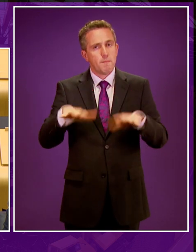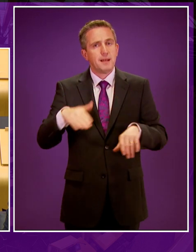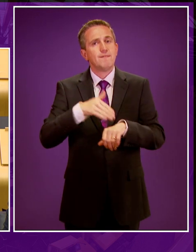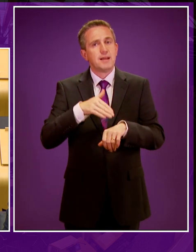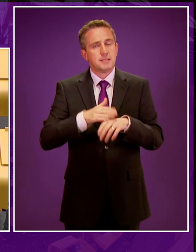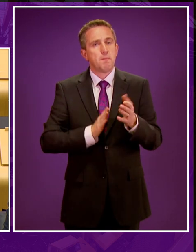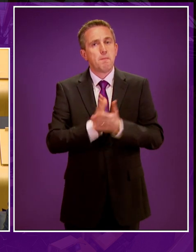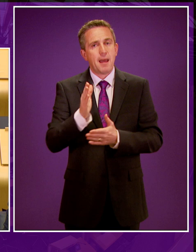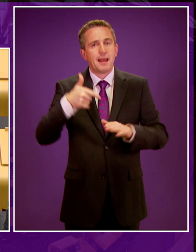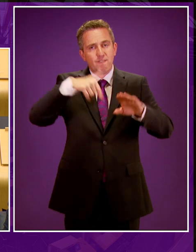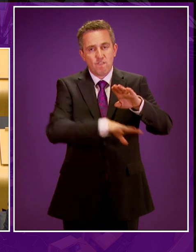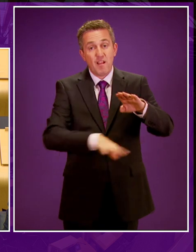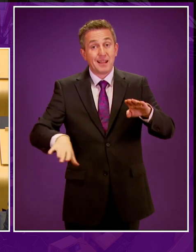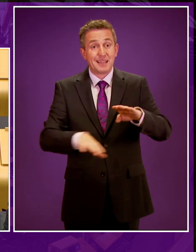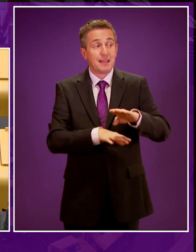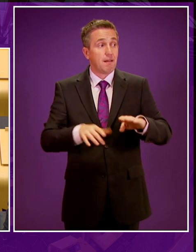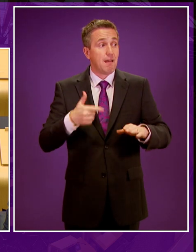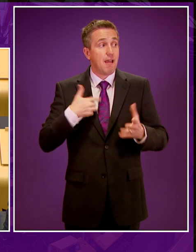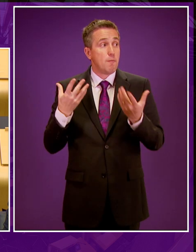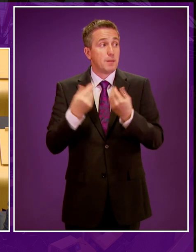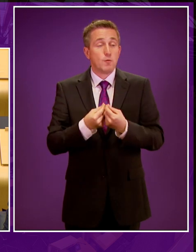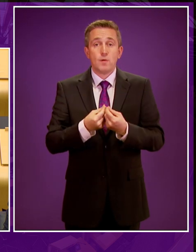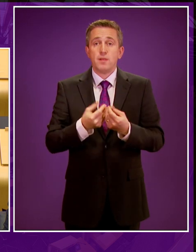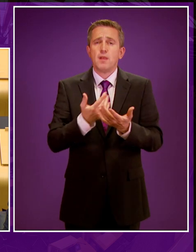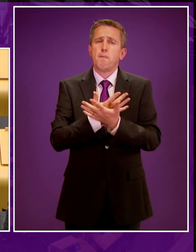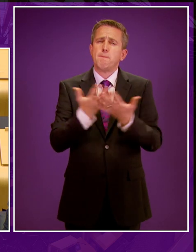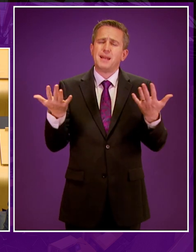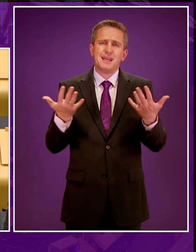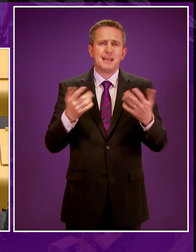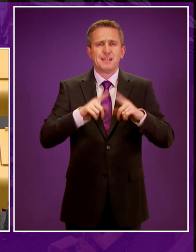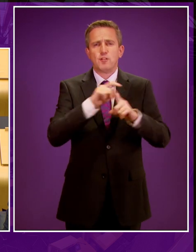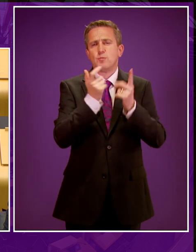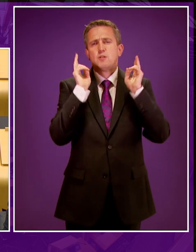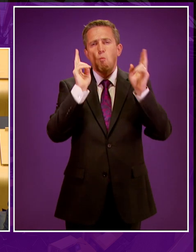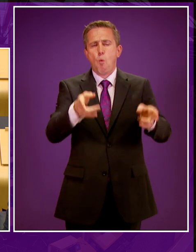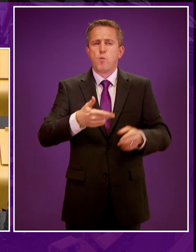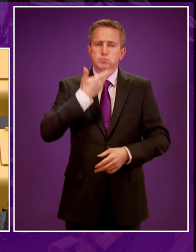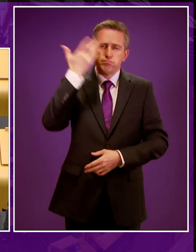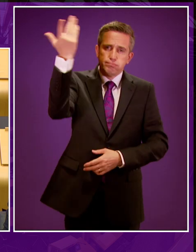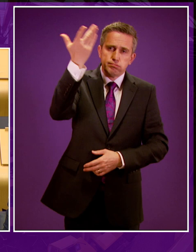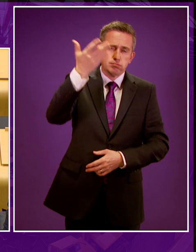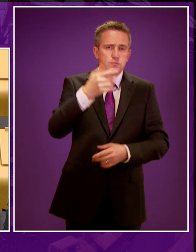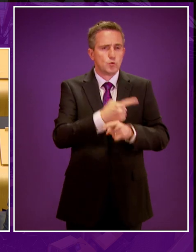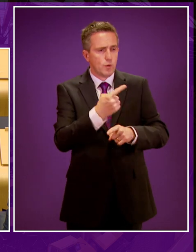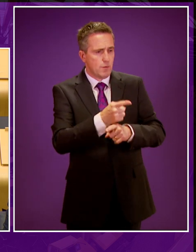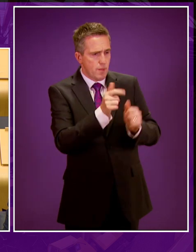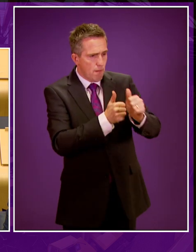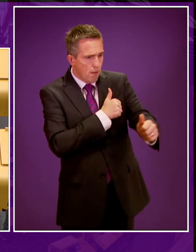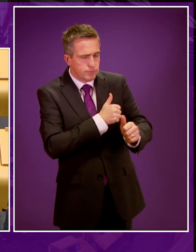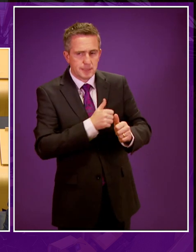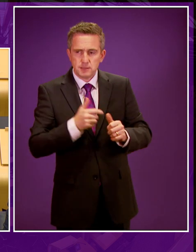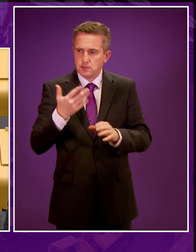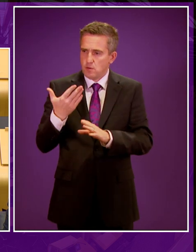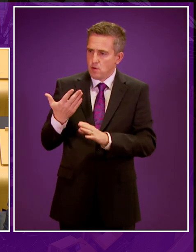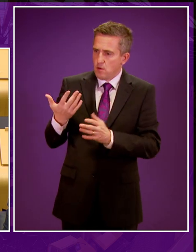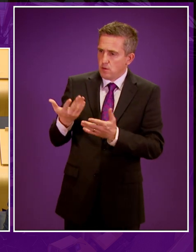fracking. I've spent time with many others in packed community halls where the public raised their concerns with developers, with our